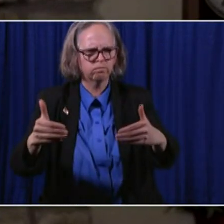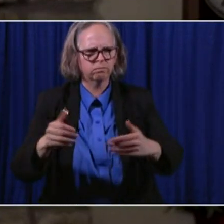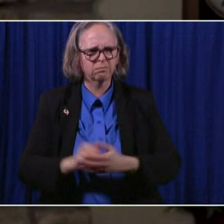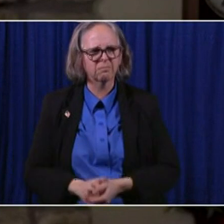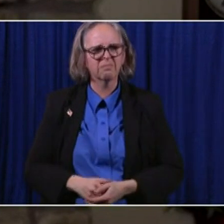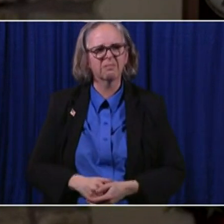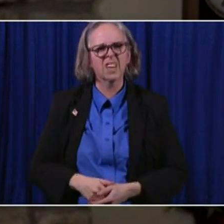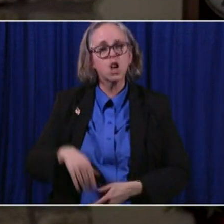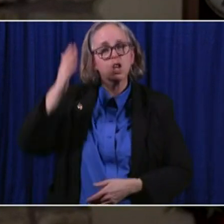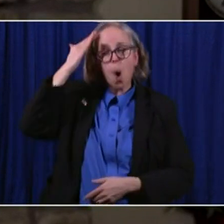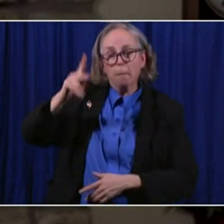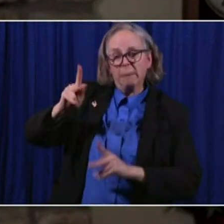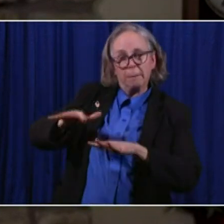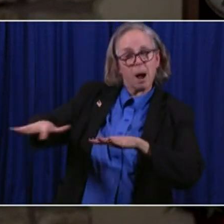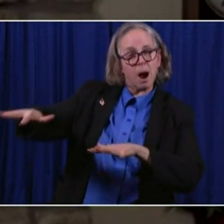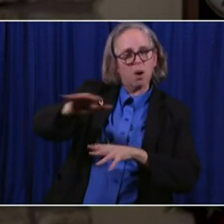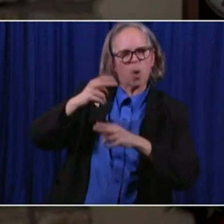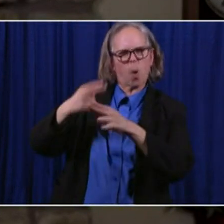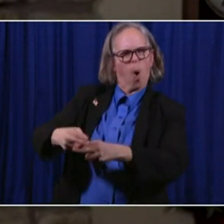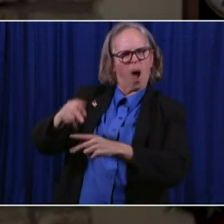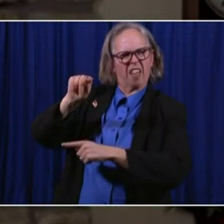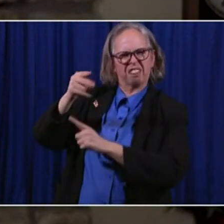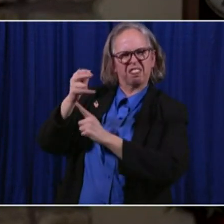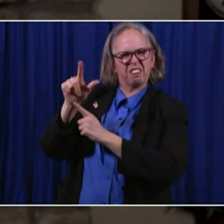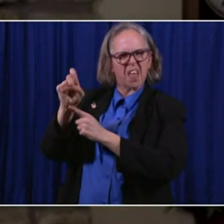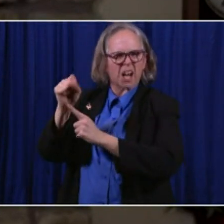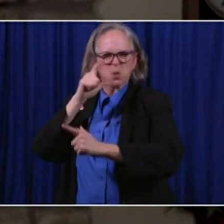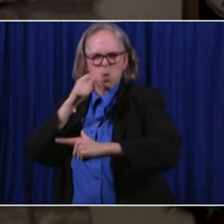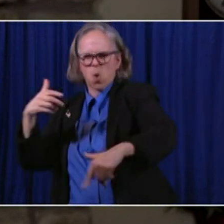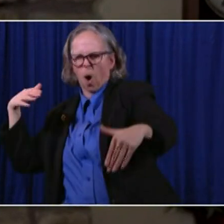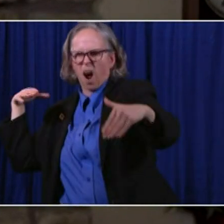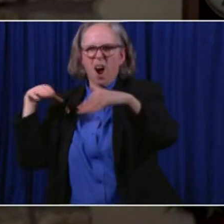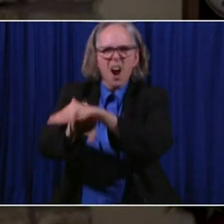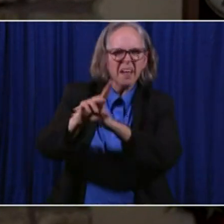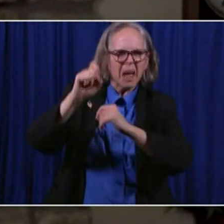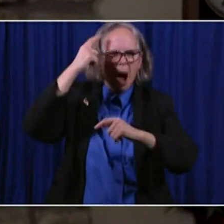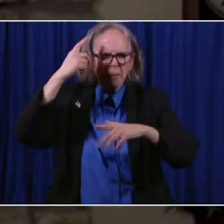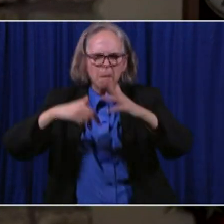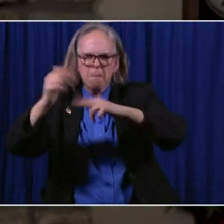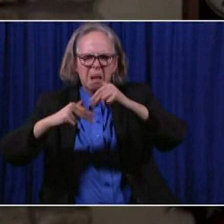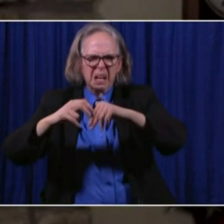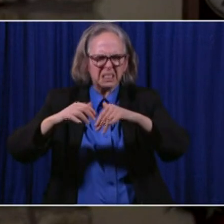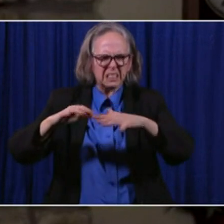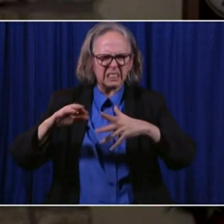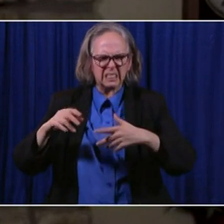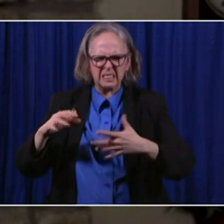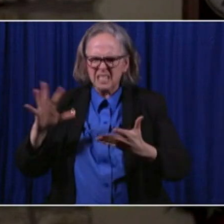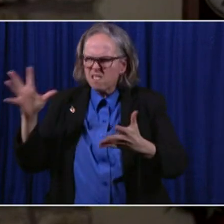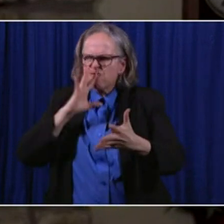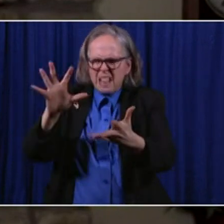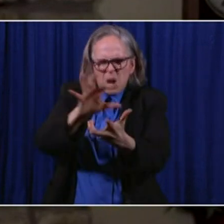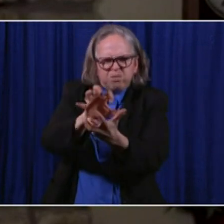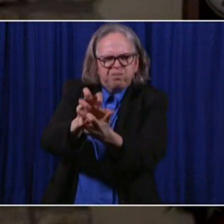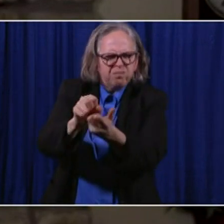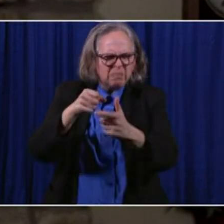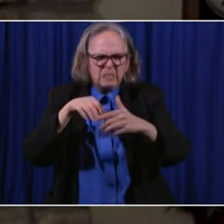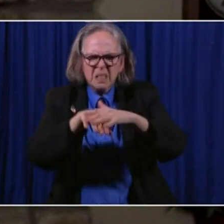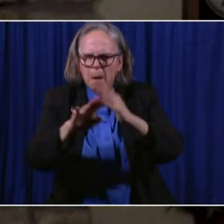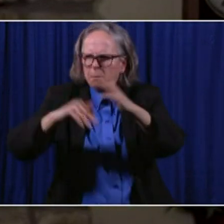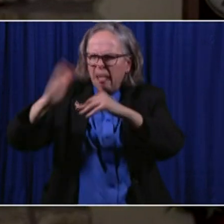building, desecrating, defiling not only the structure itself but the ideals that bind us together as Americans.